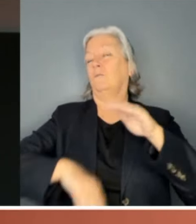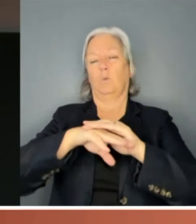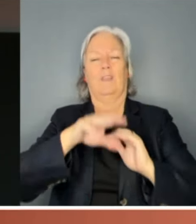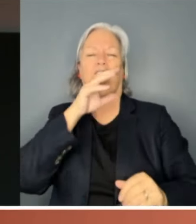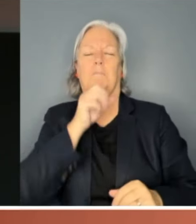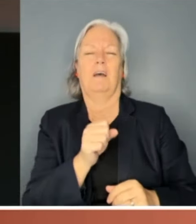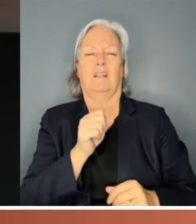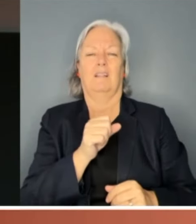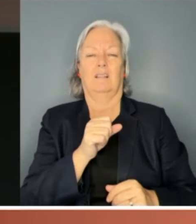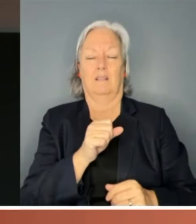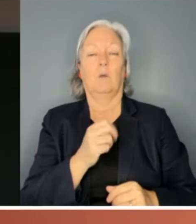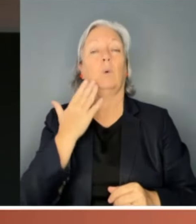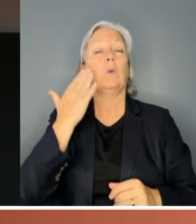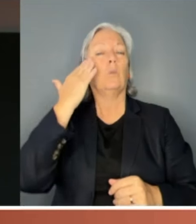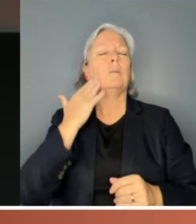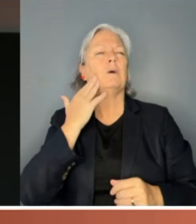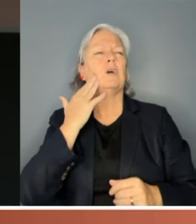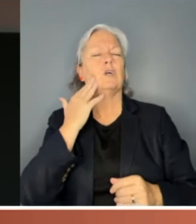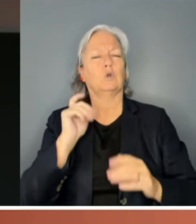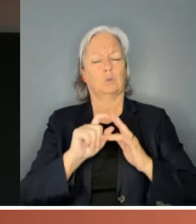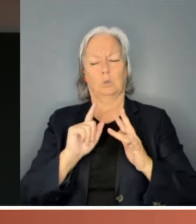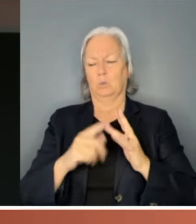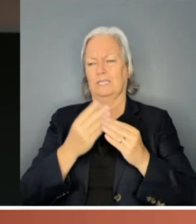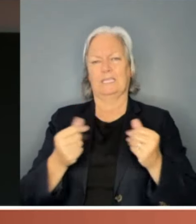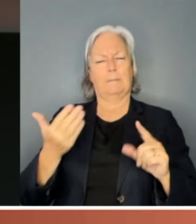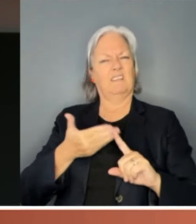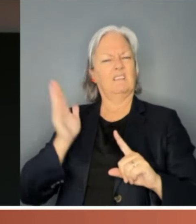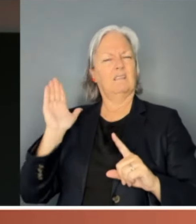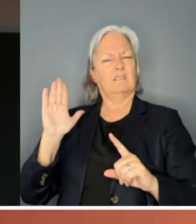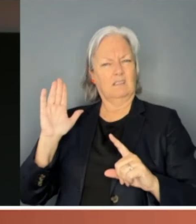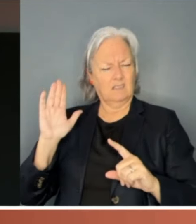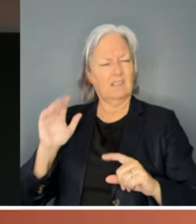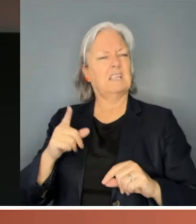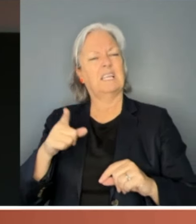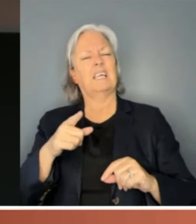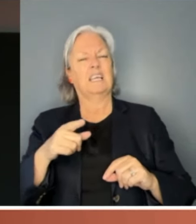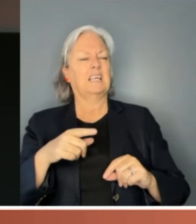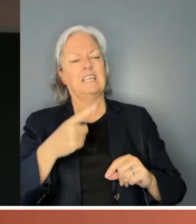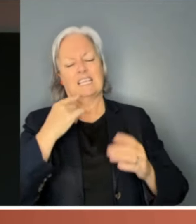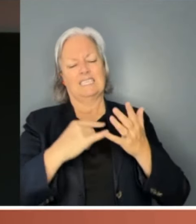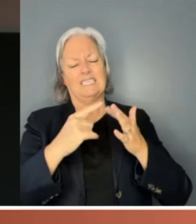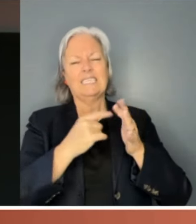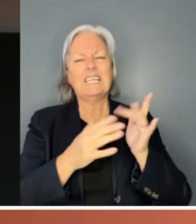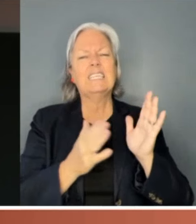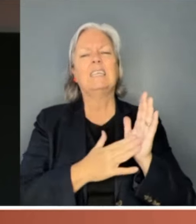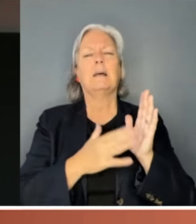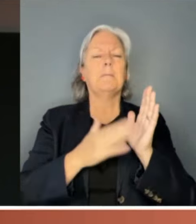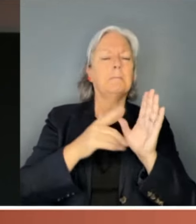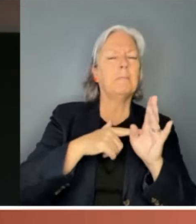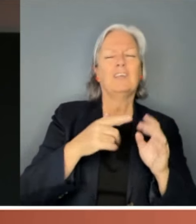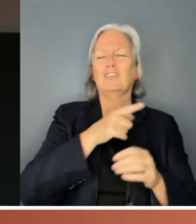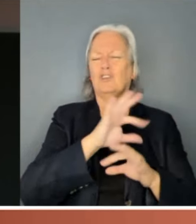woman does the unthinkable and boldly calls out sexism and misogyny, she's not playing a gender card.